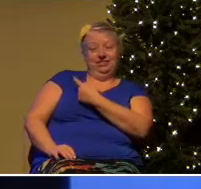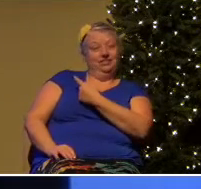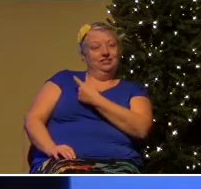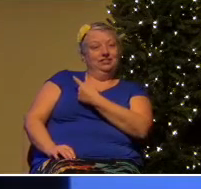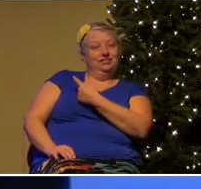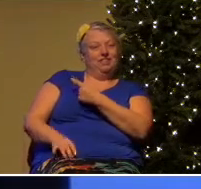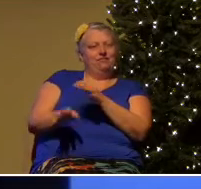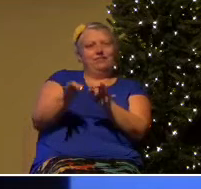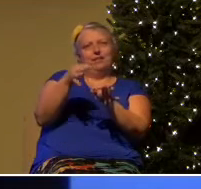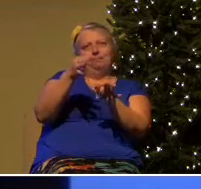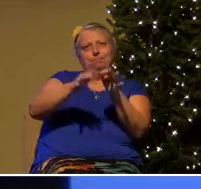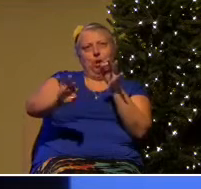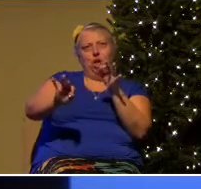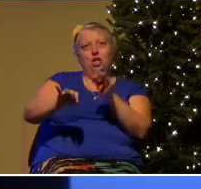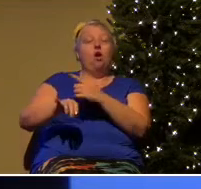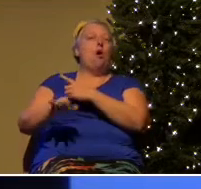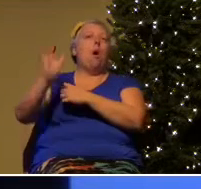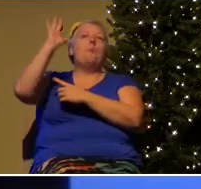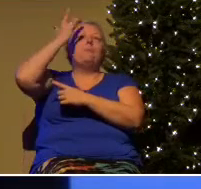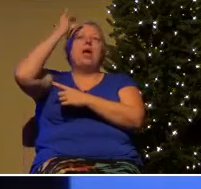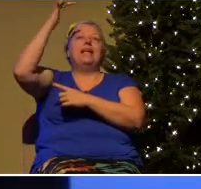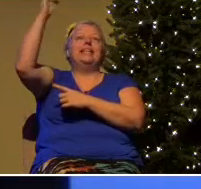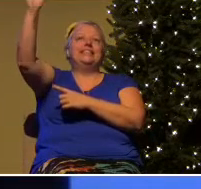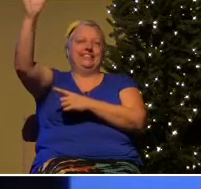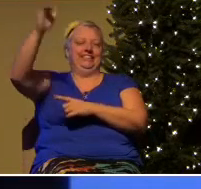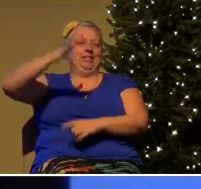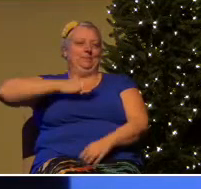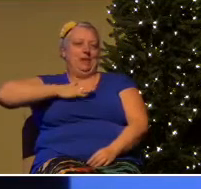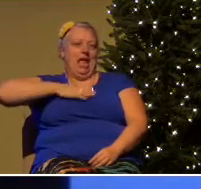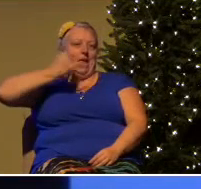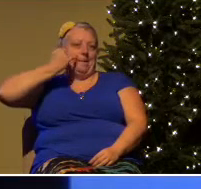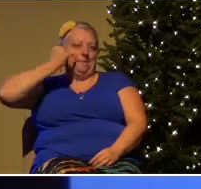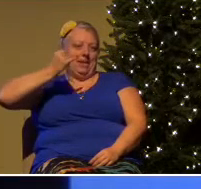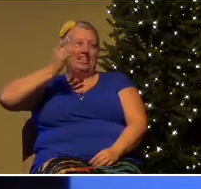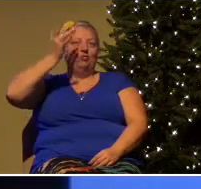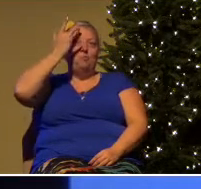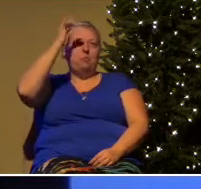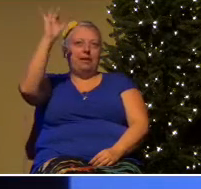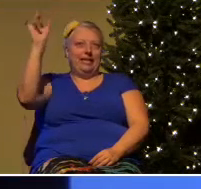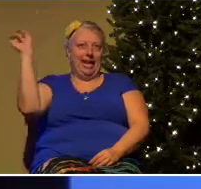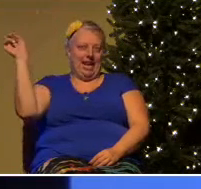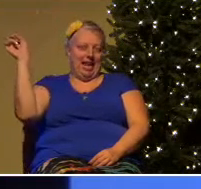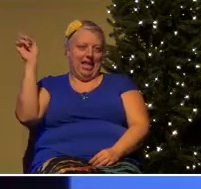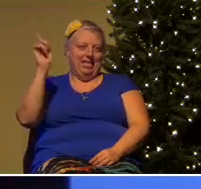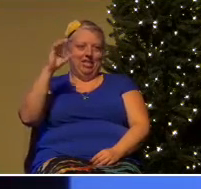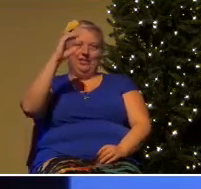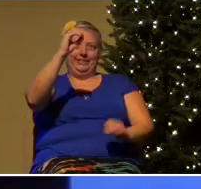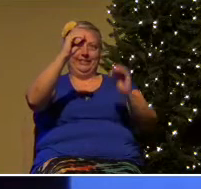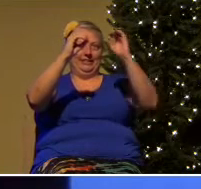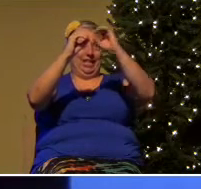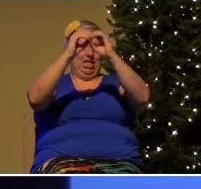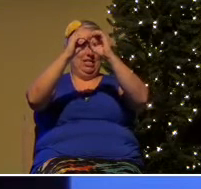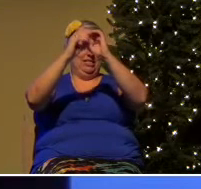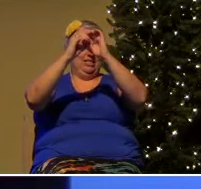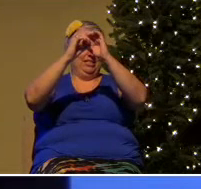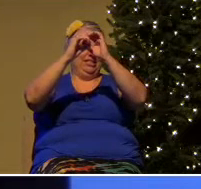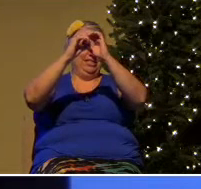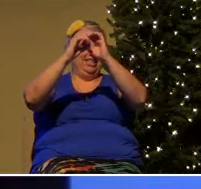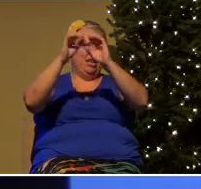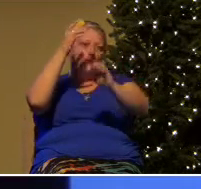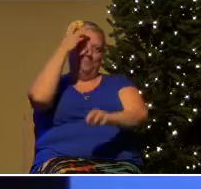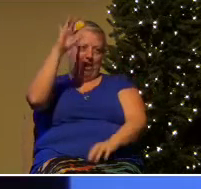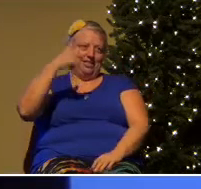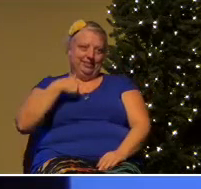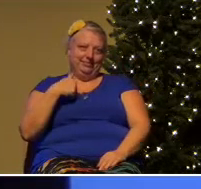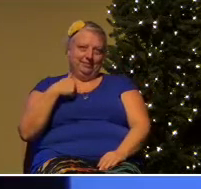Brilliant. I have to tell you these circles are brilliant. And I'm constantly amazed